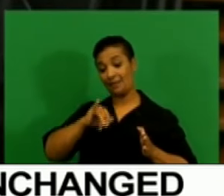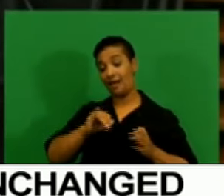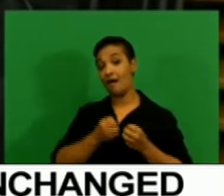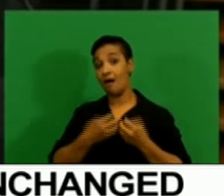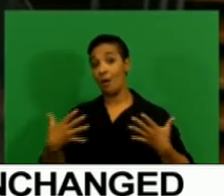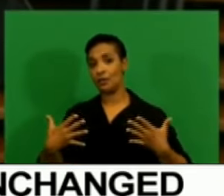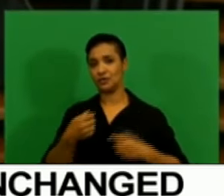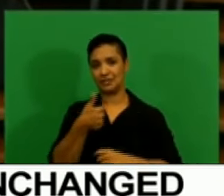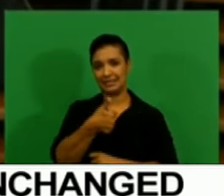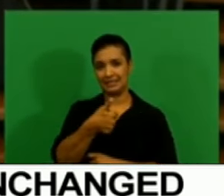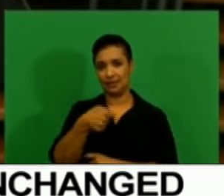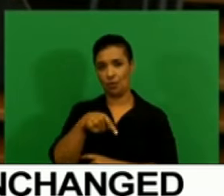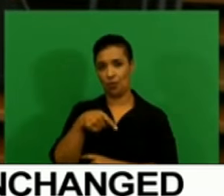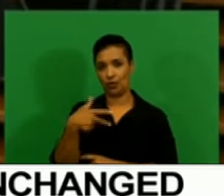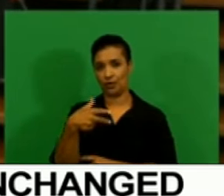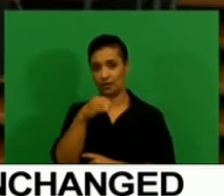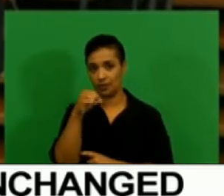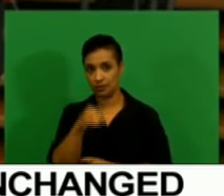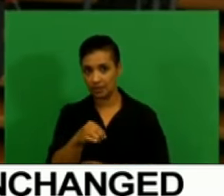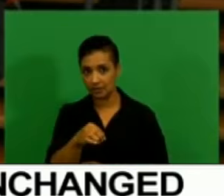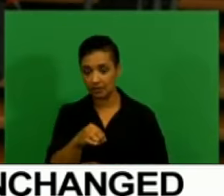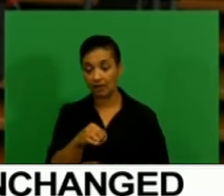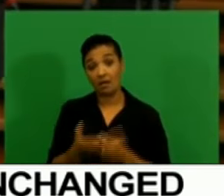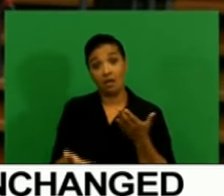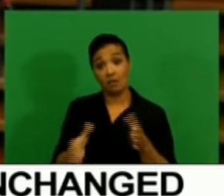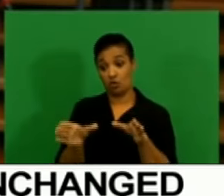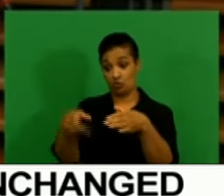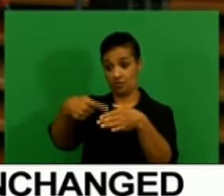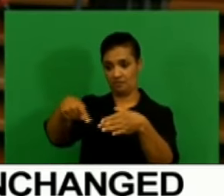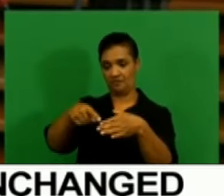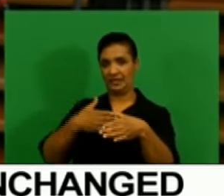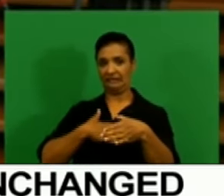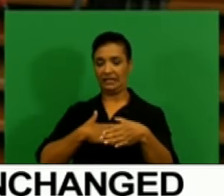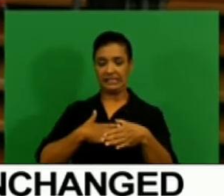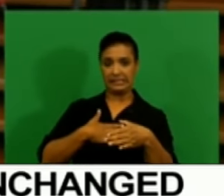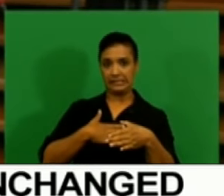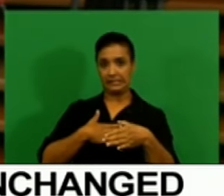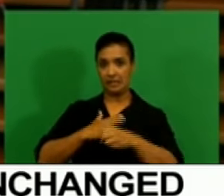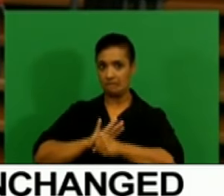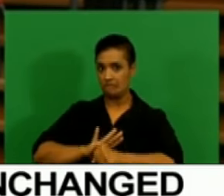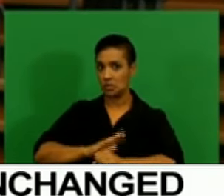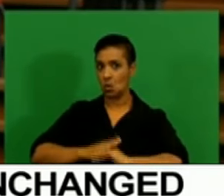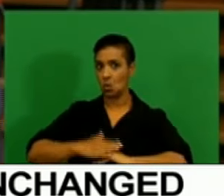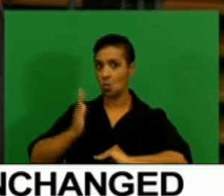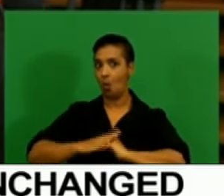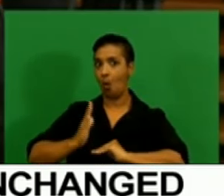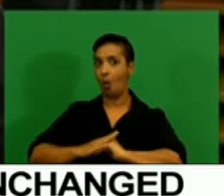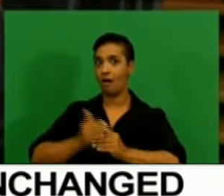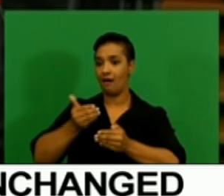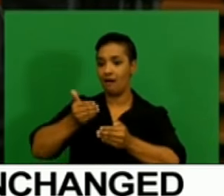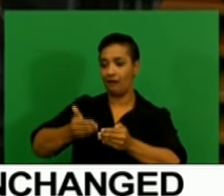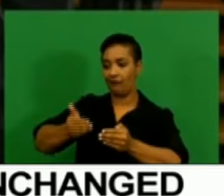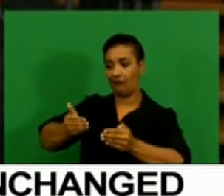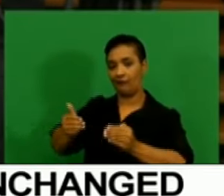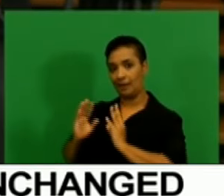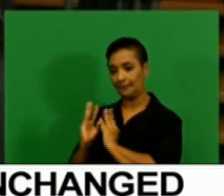did the MPC feel a lot more pressure than more – than other MPCs, other